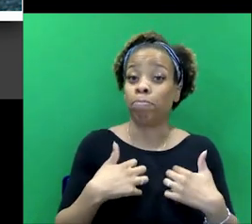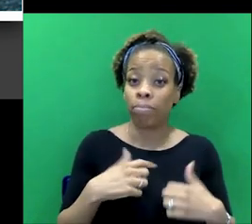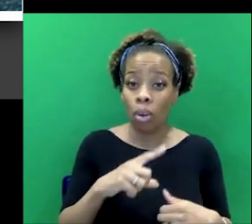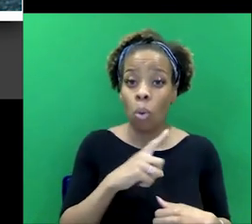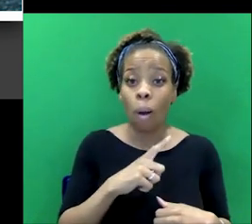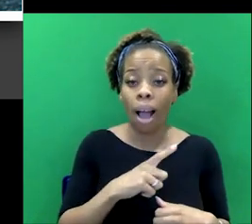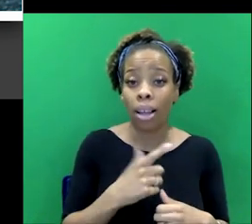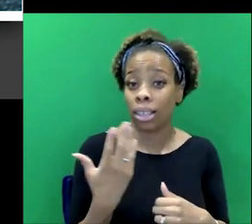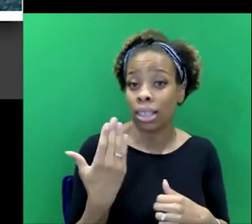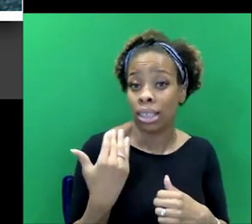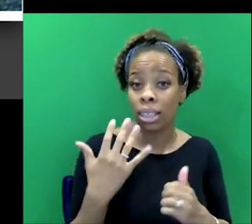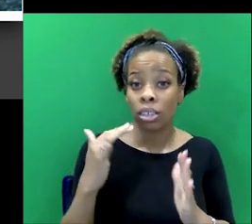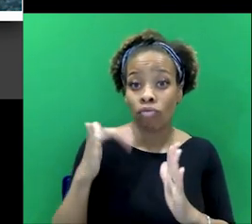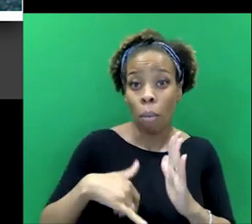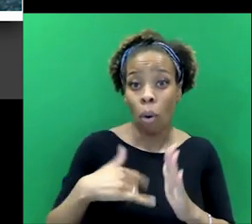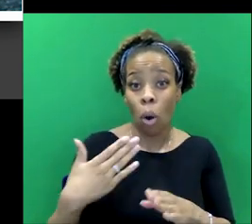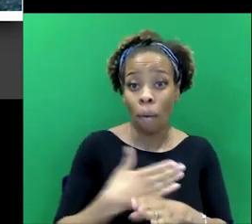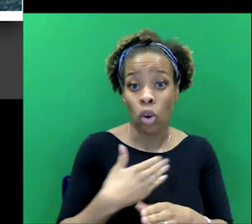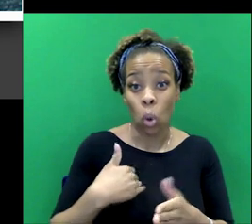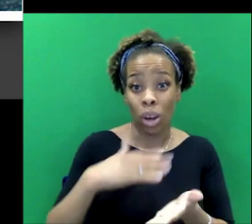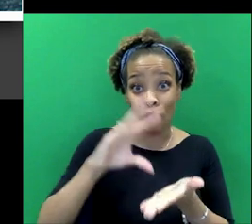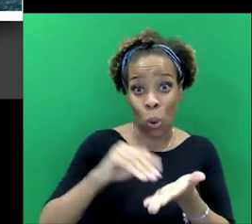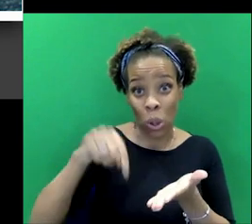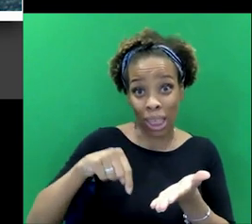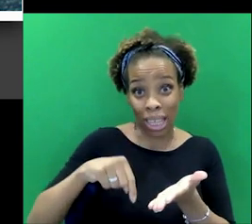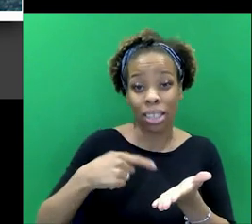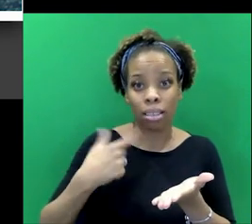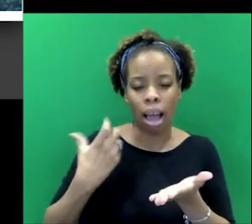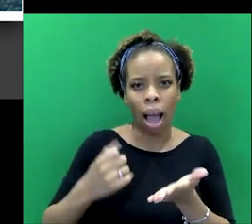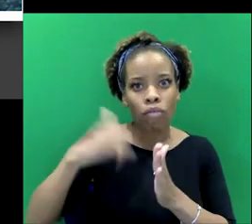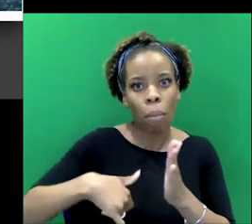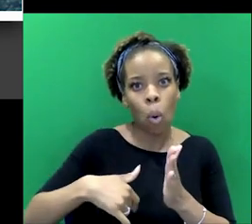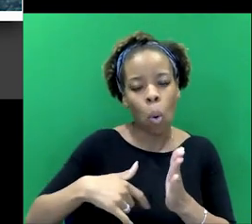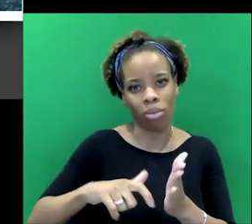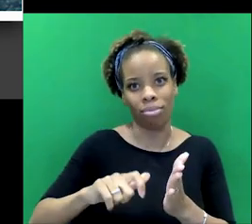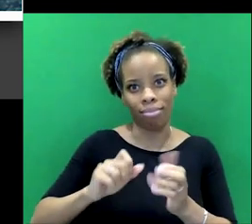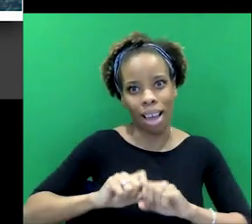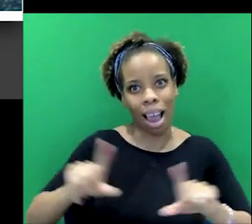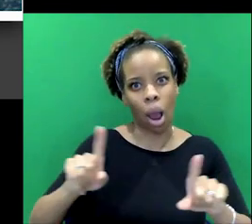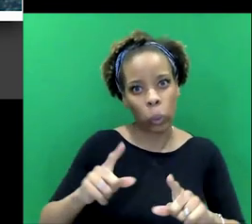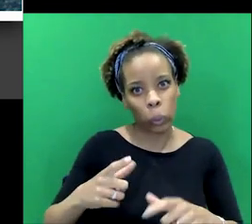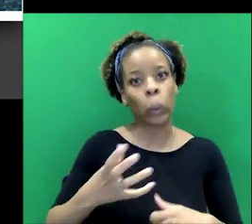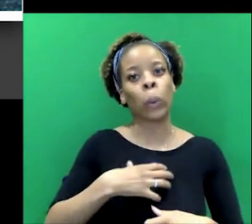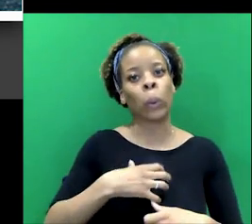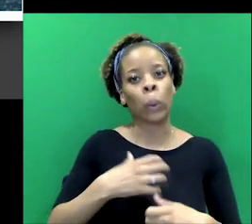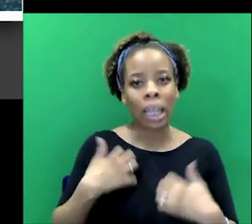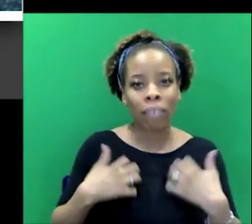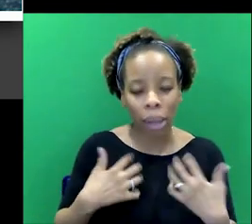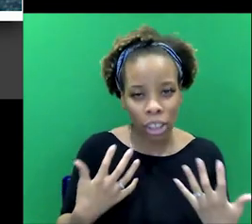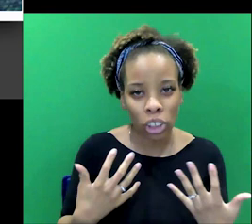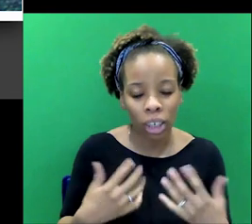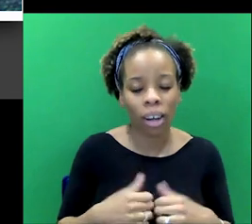that came out a few days before we recorded this discussion. But, you know, that there is a,